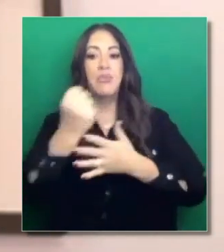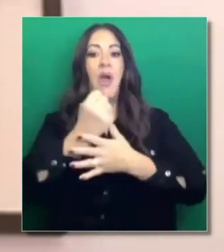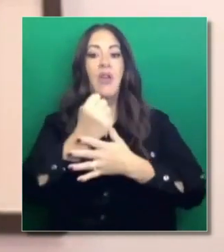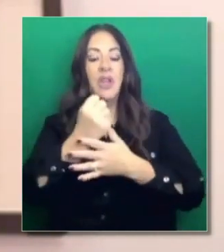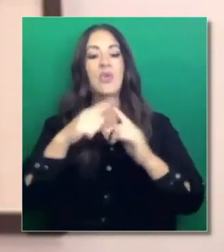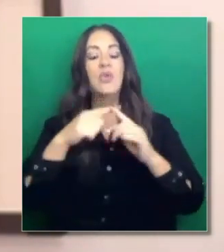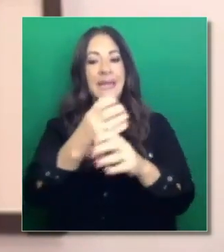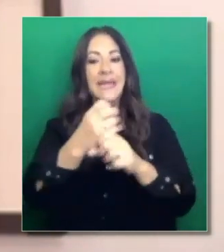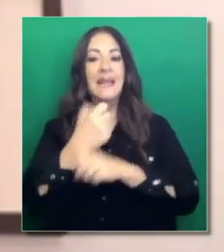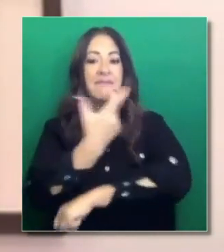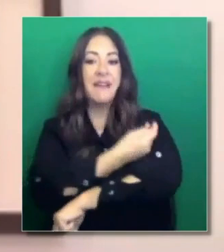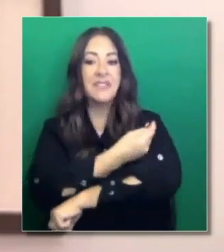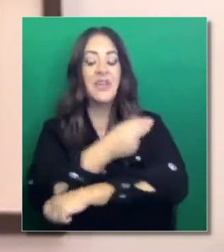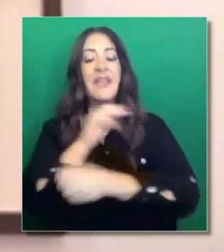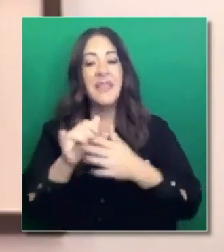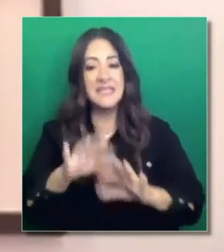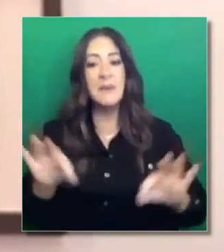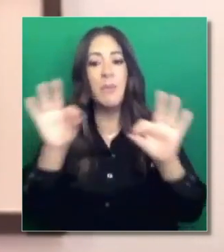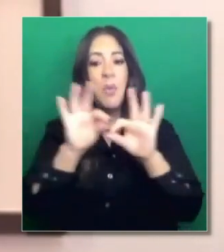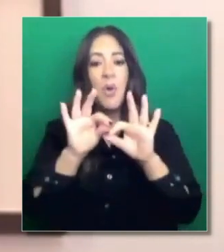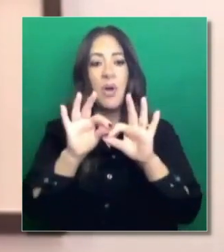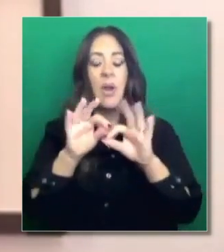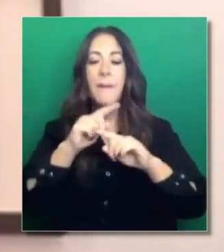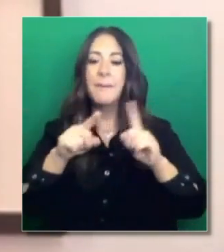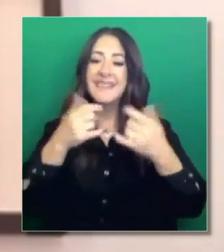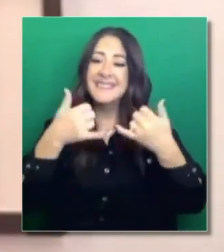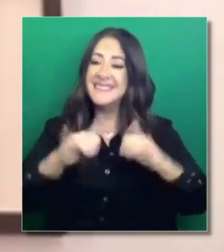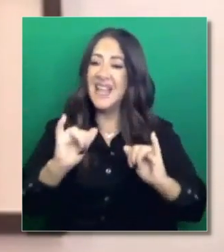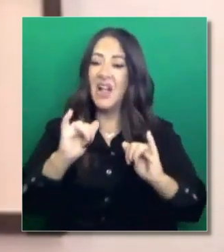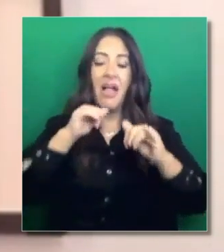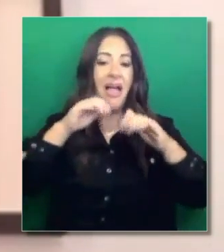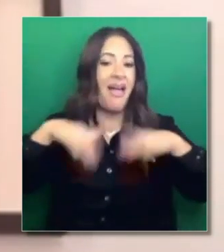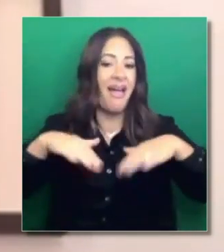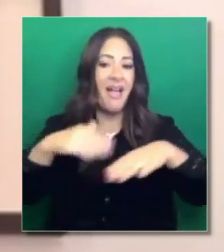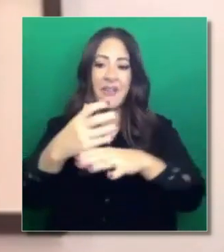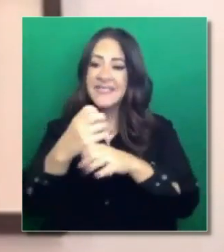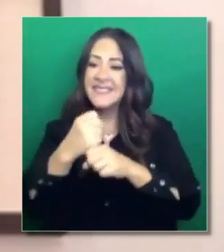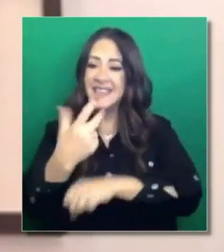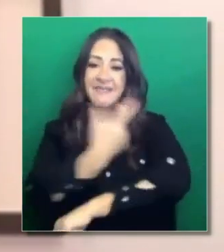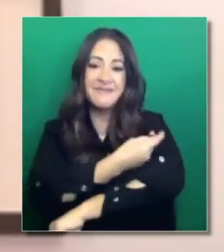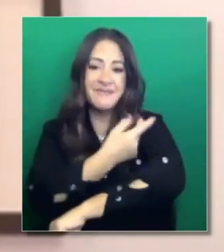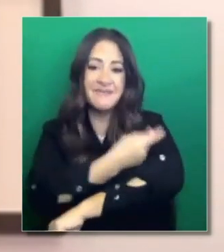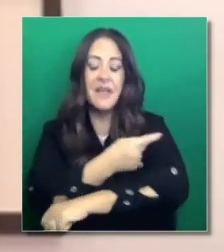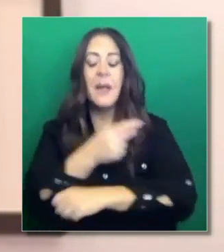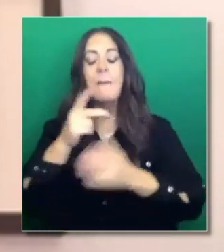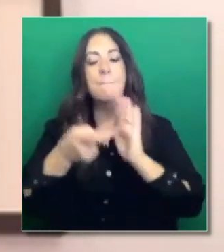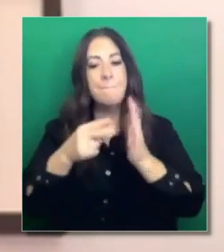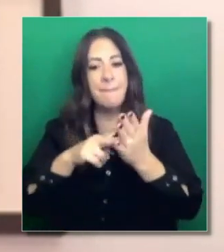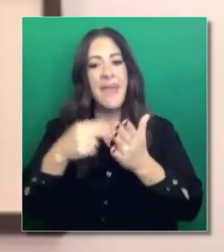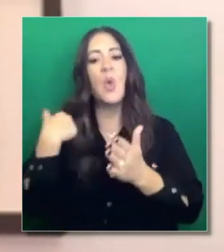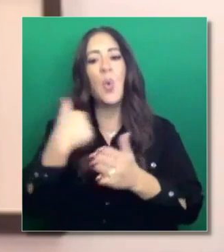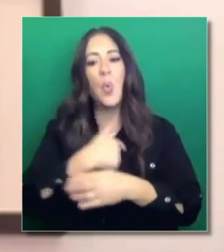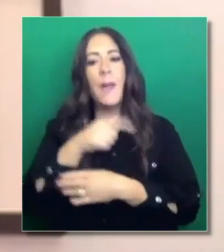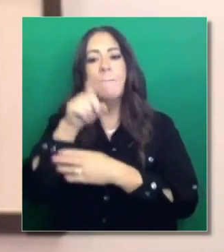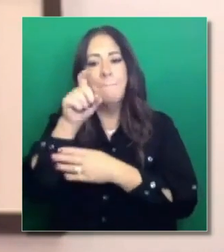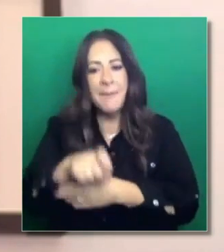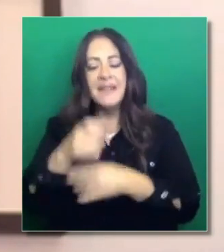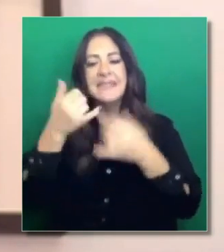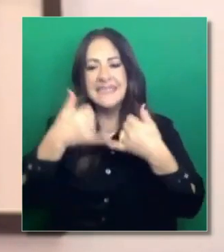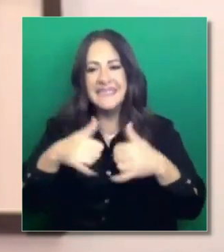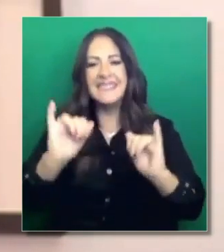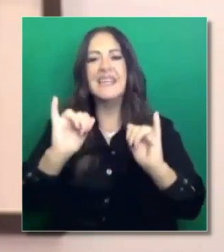is so important. But until that happens, until the doses are available, it seems to me that there's nothing more important than robust